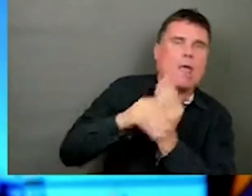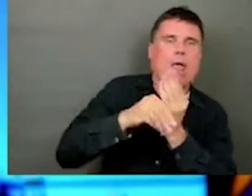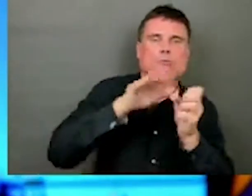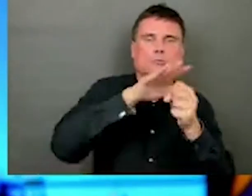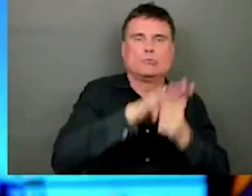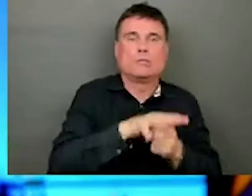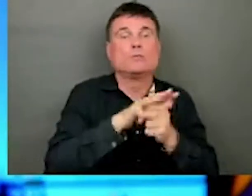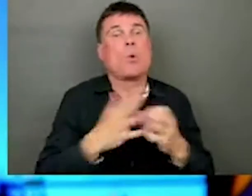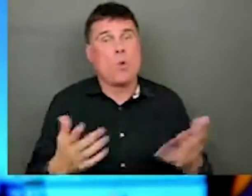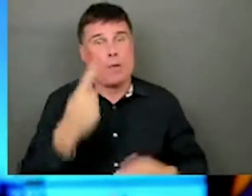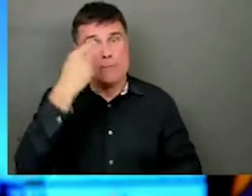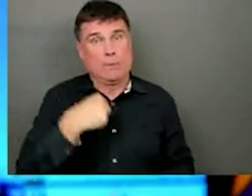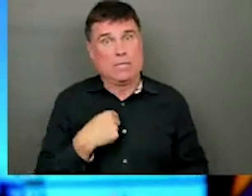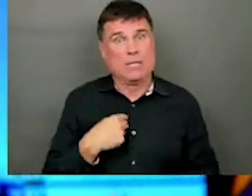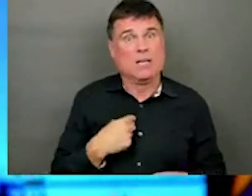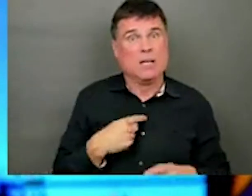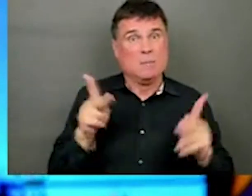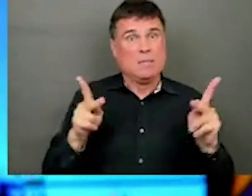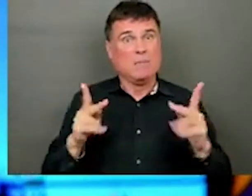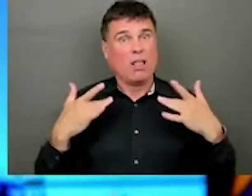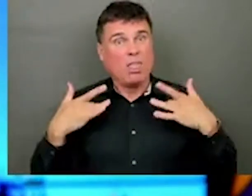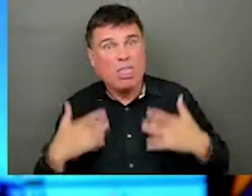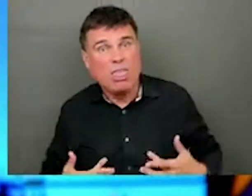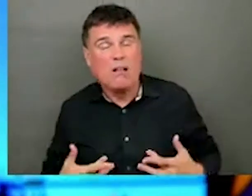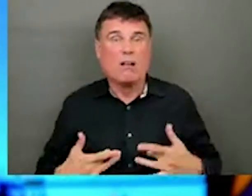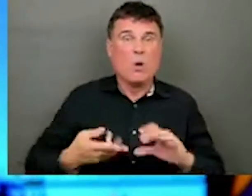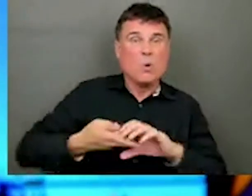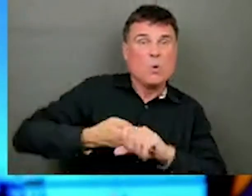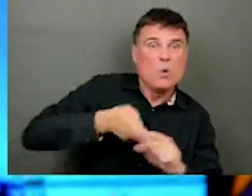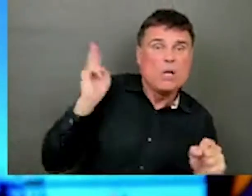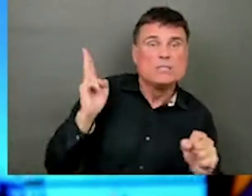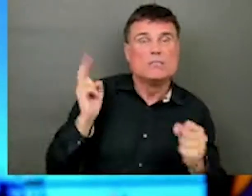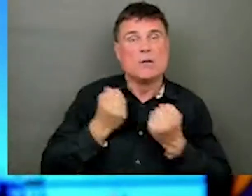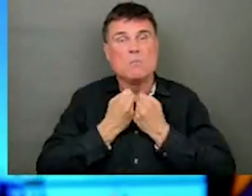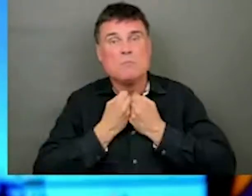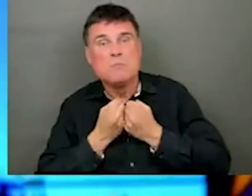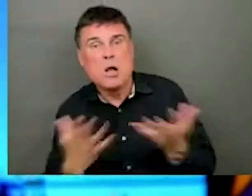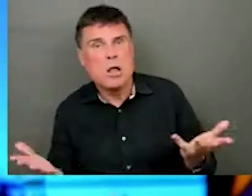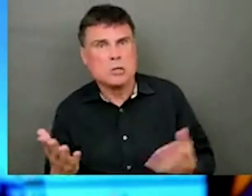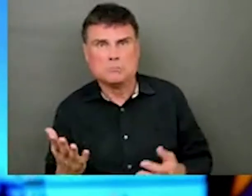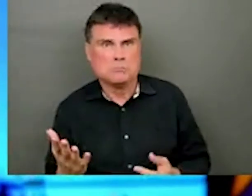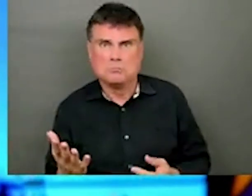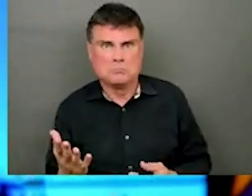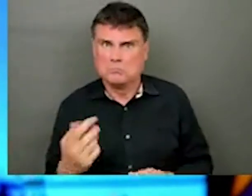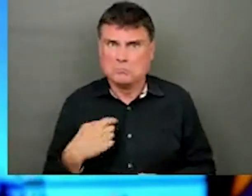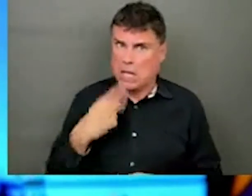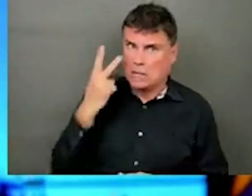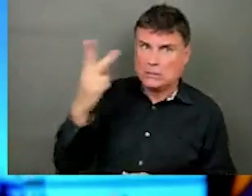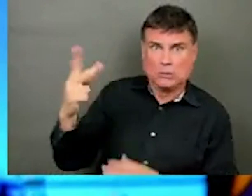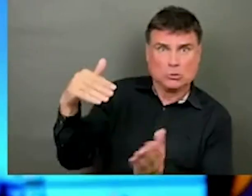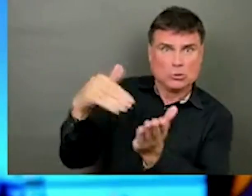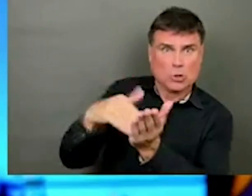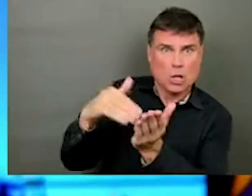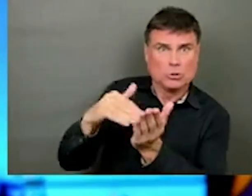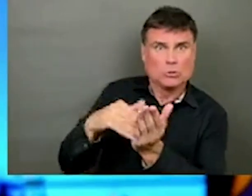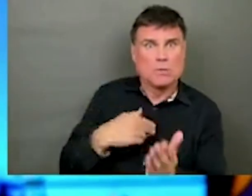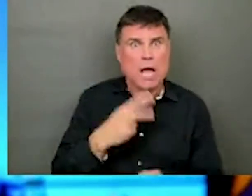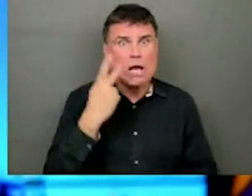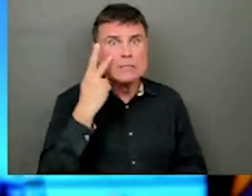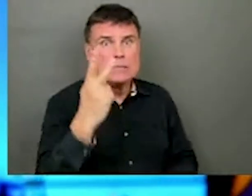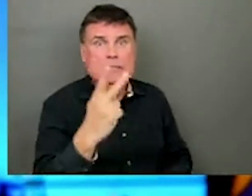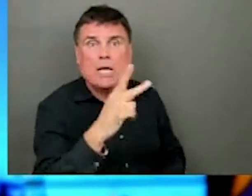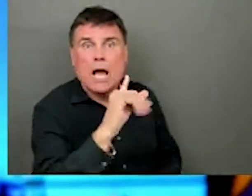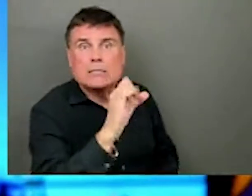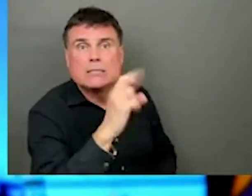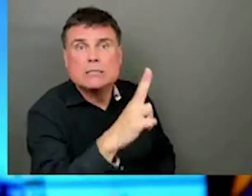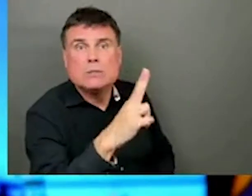are burning out that they're leaving their profession. I see that from physicians. I see that from my ICU colleagues who are having challenges